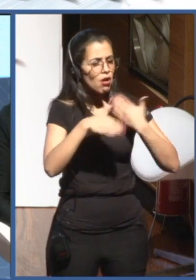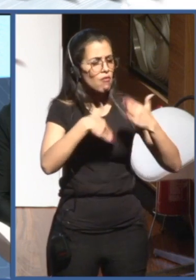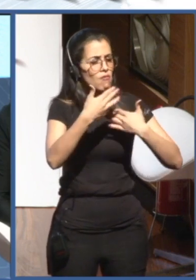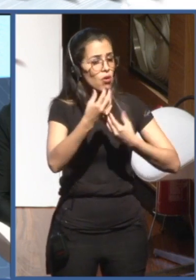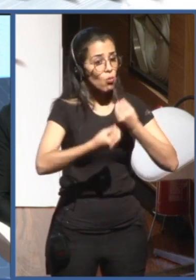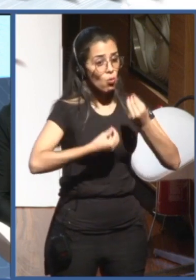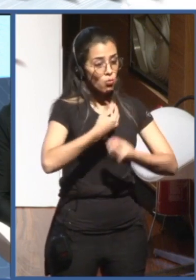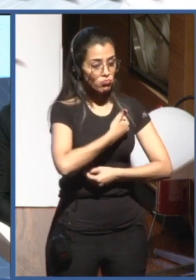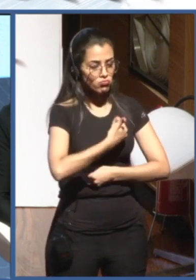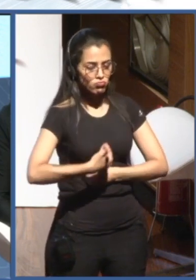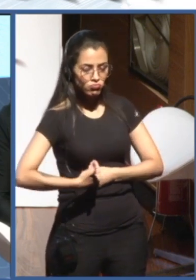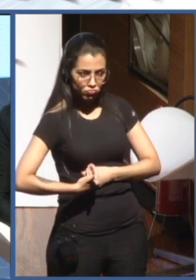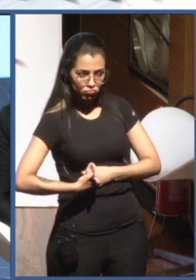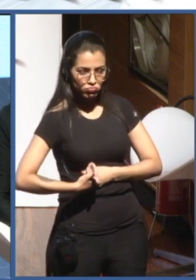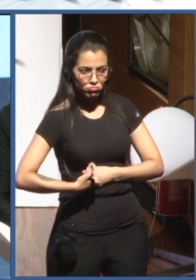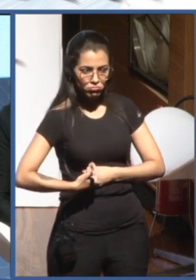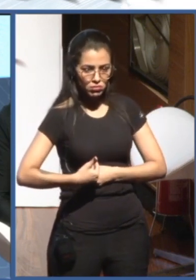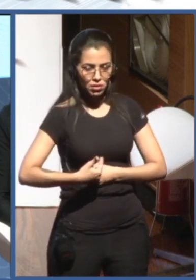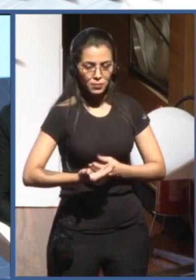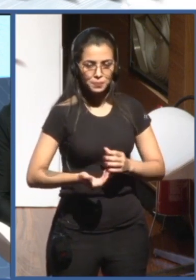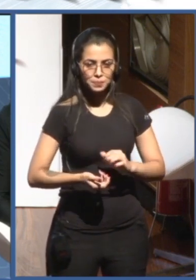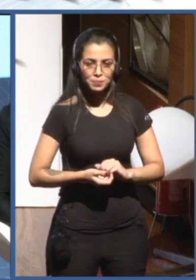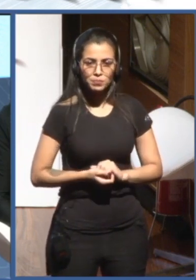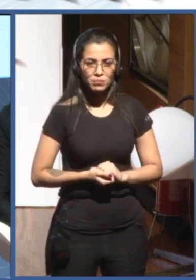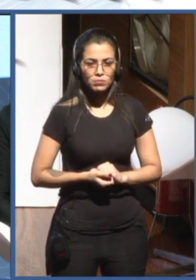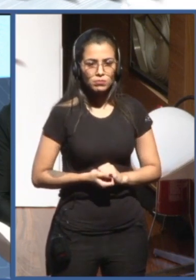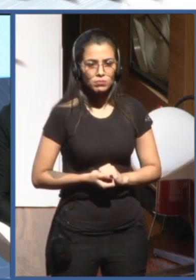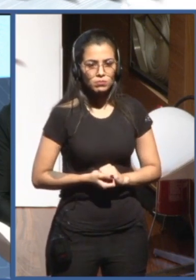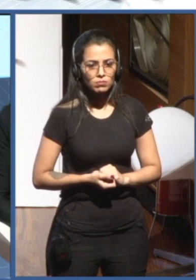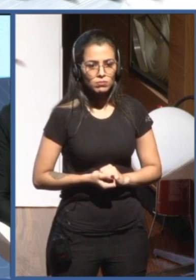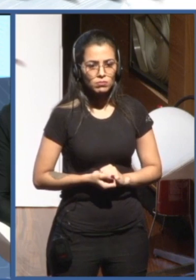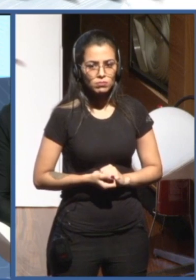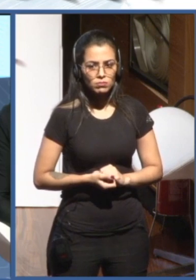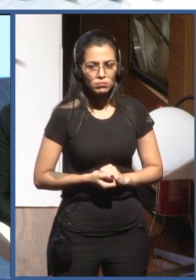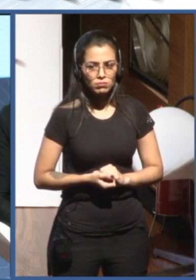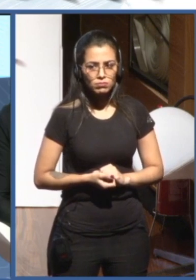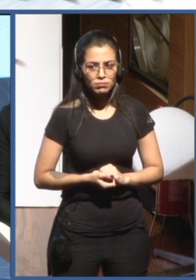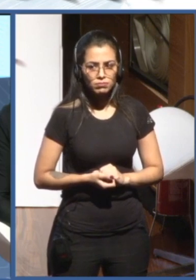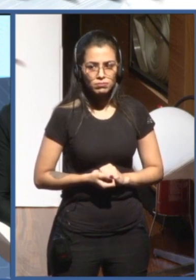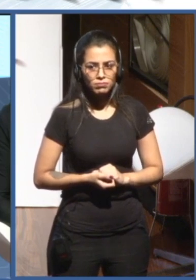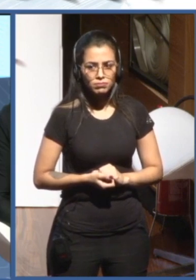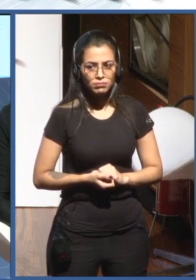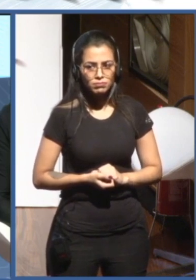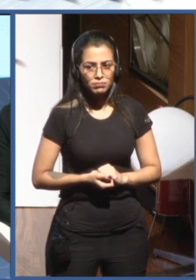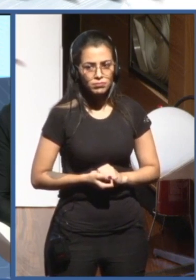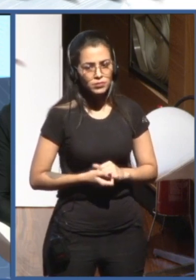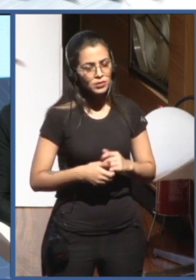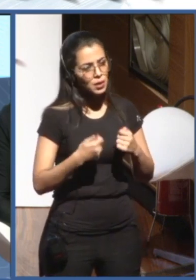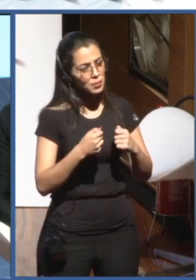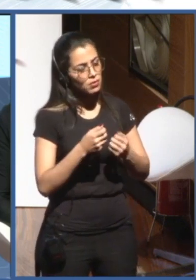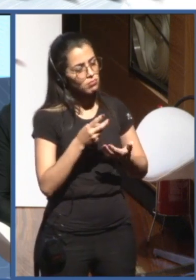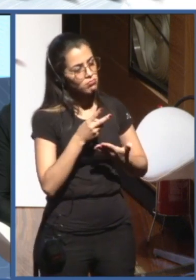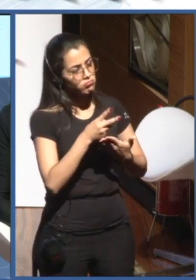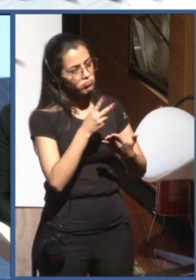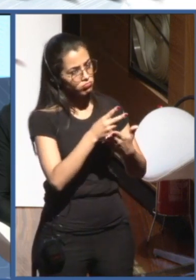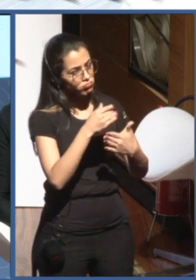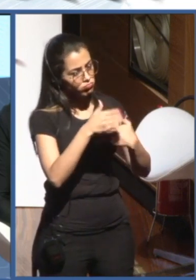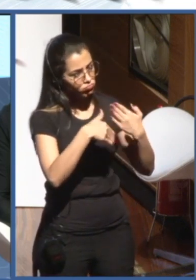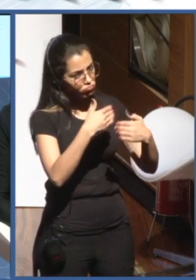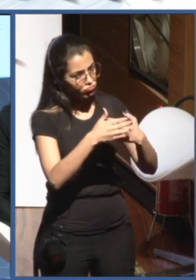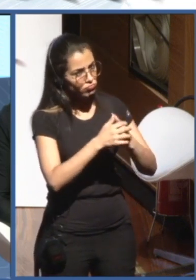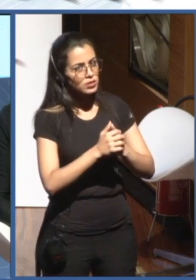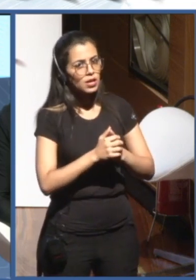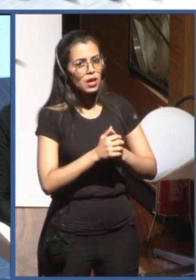And in terms of going forward, one of the policy recommendations in the principles is actually